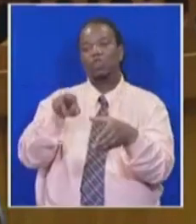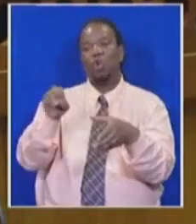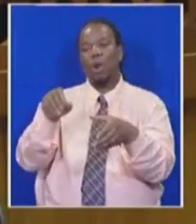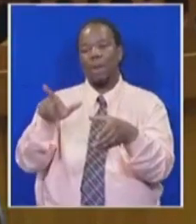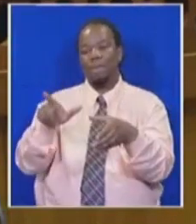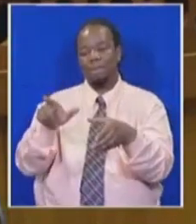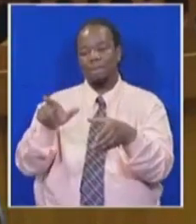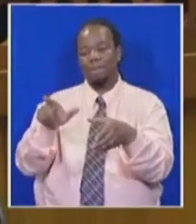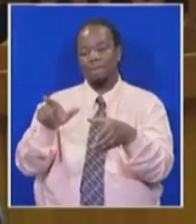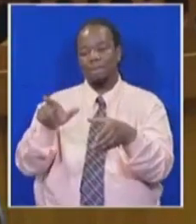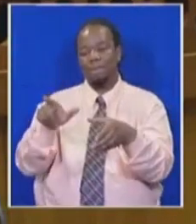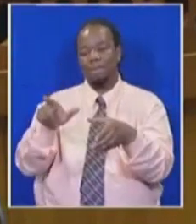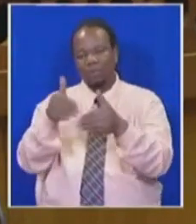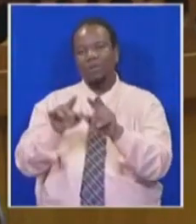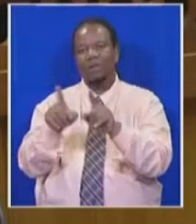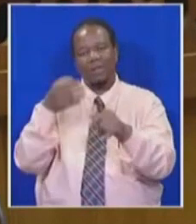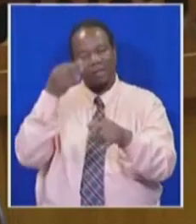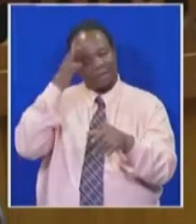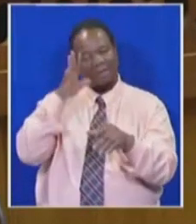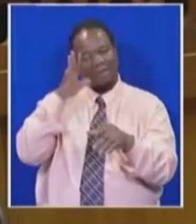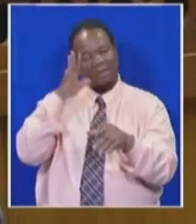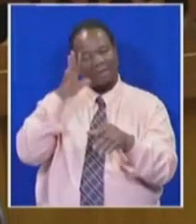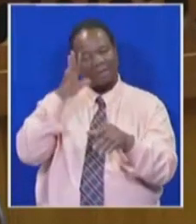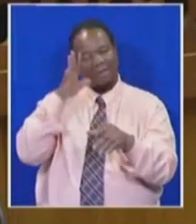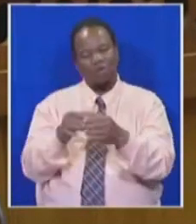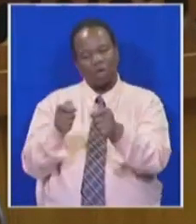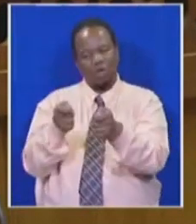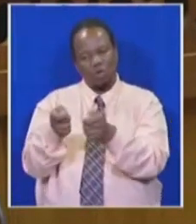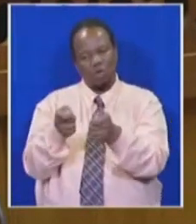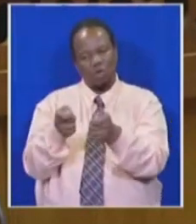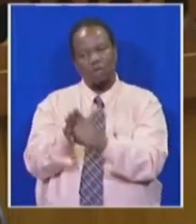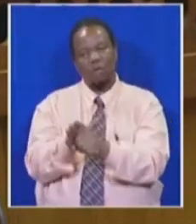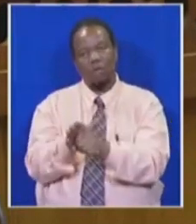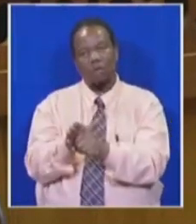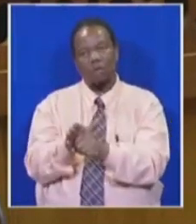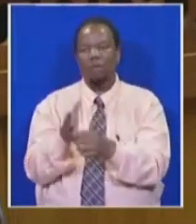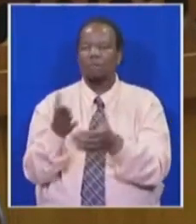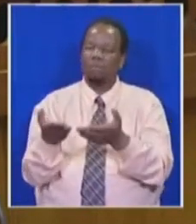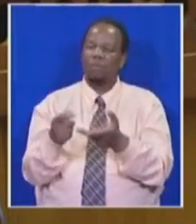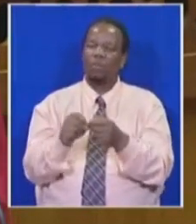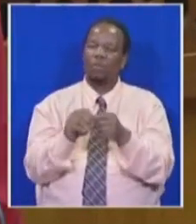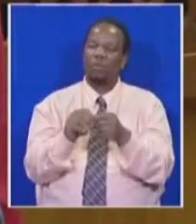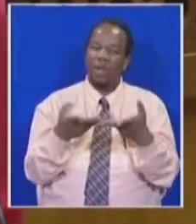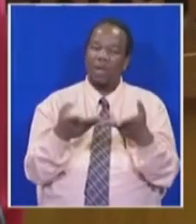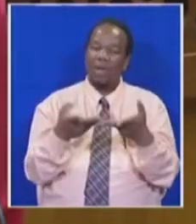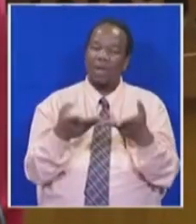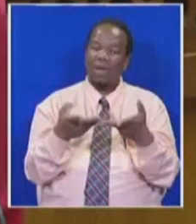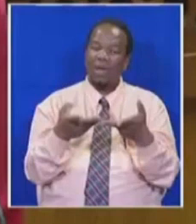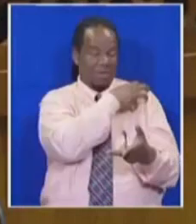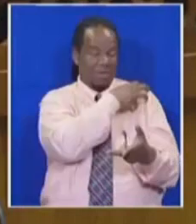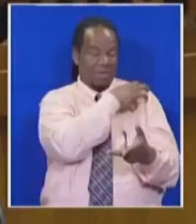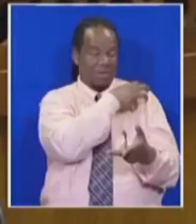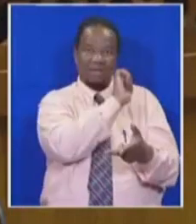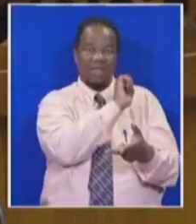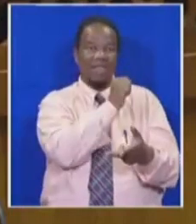the state must have a degree of ownership and control. But also it was beginning to say that the Minister of Mineral Resources, if that